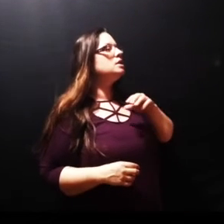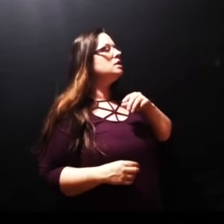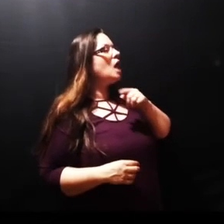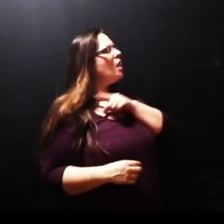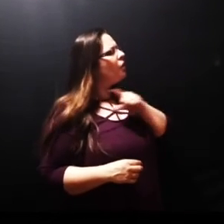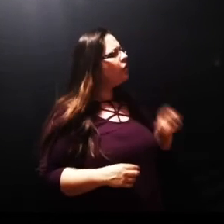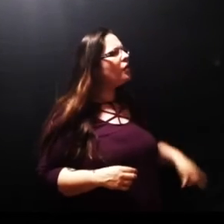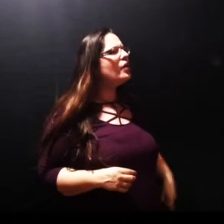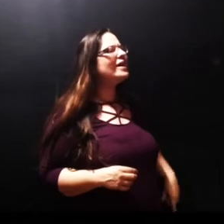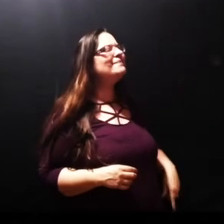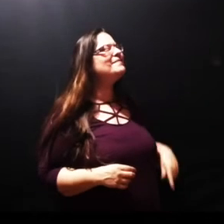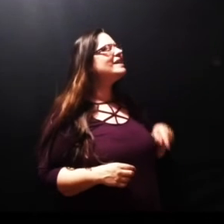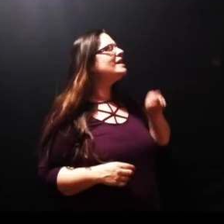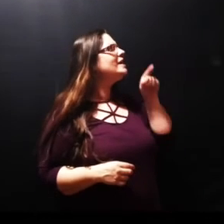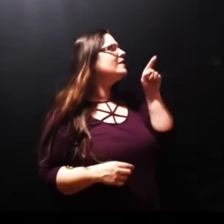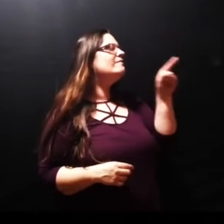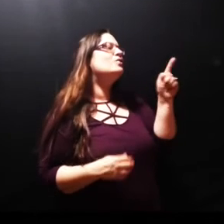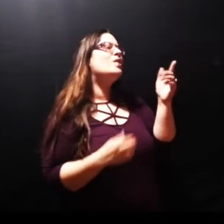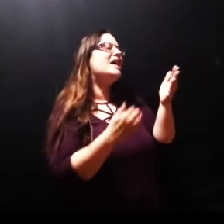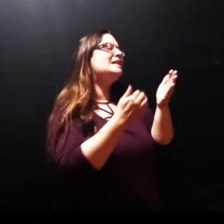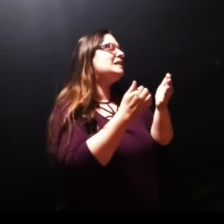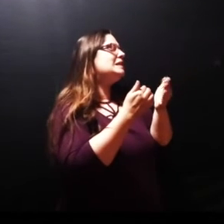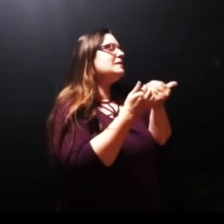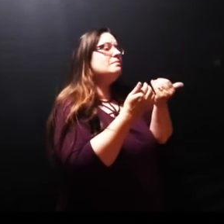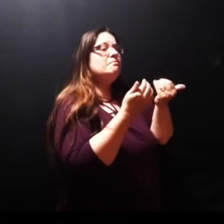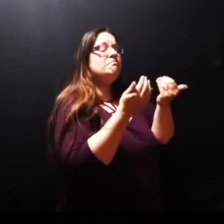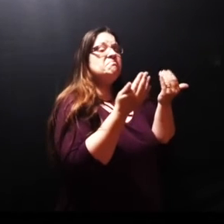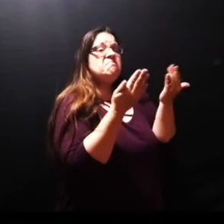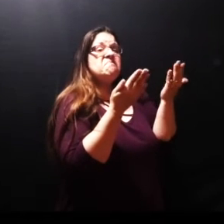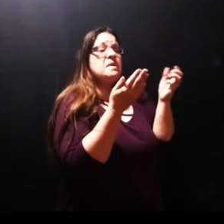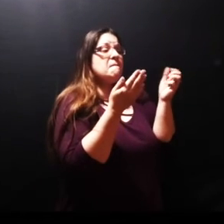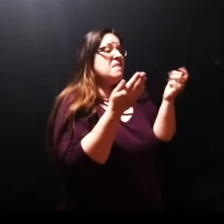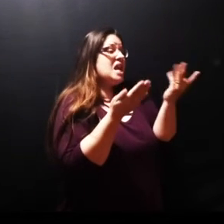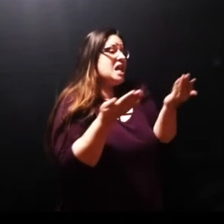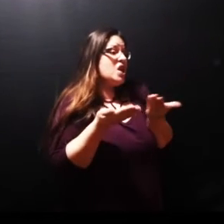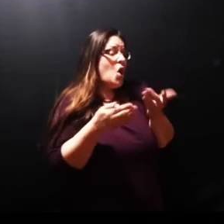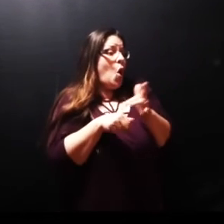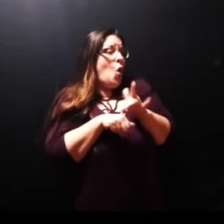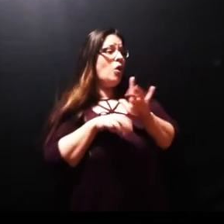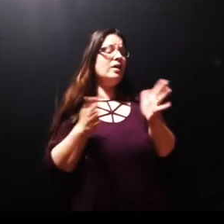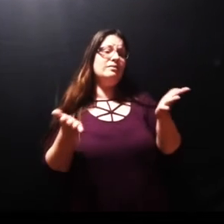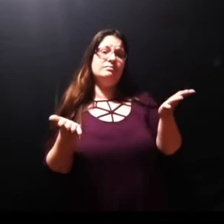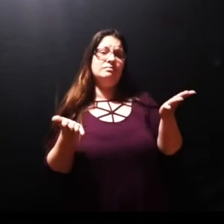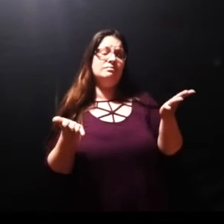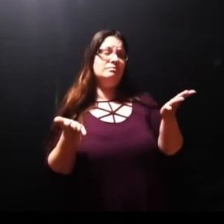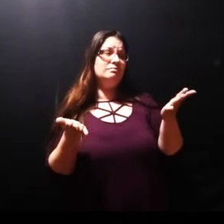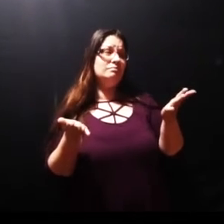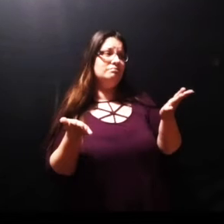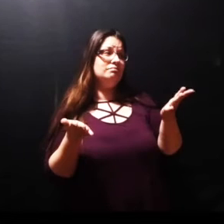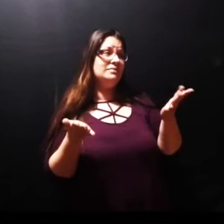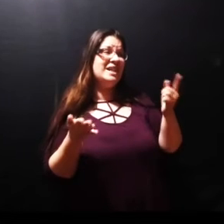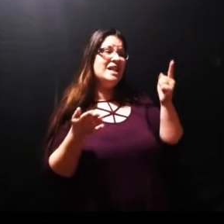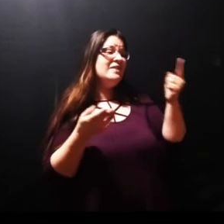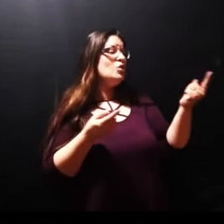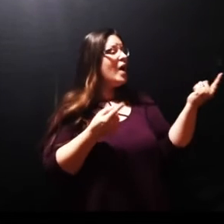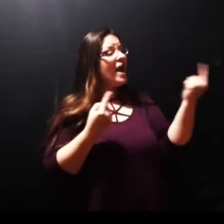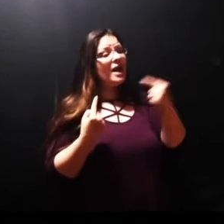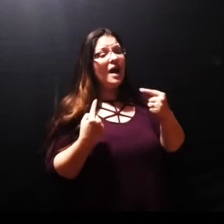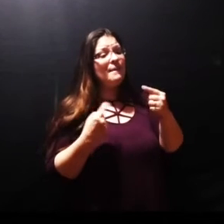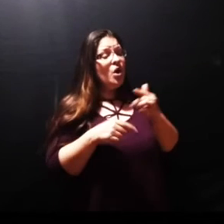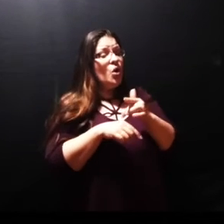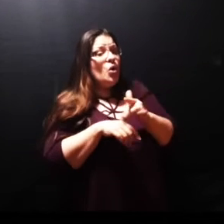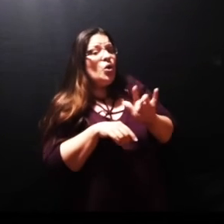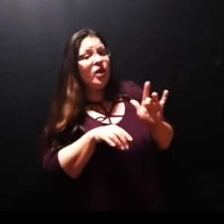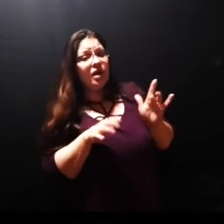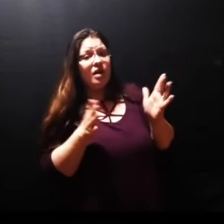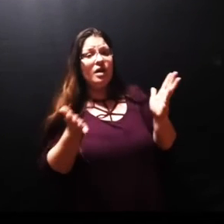you are if you had just been here if you had just come